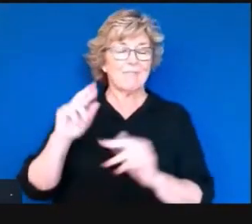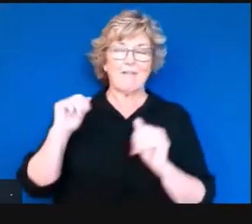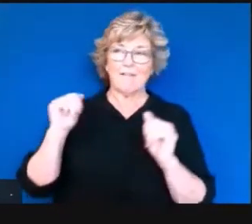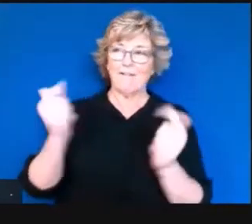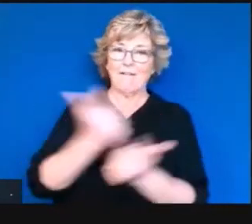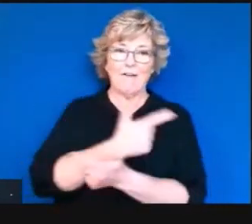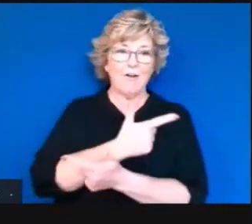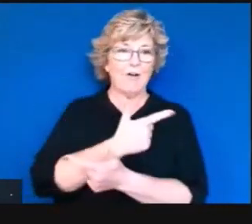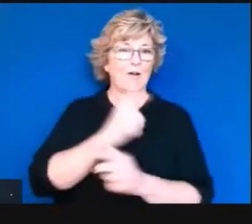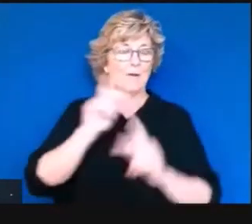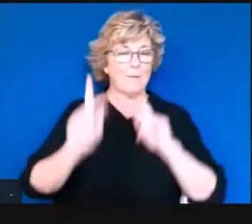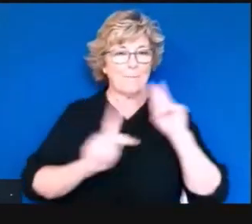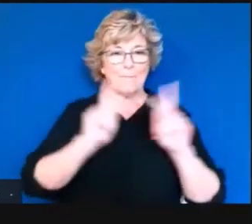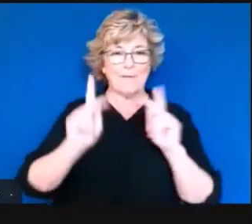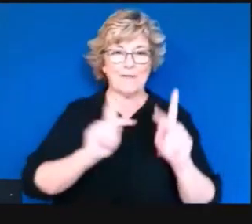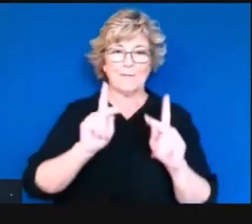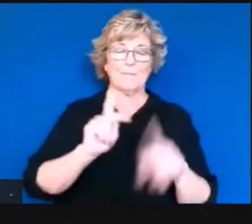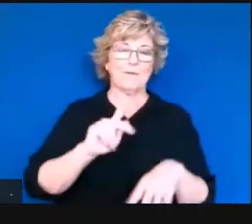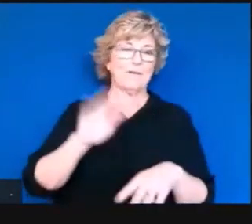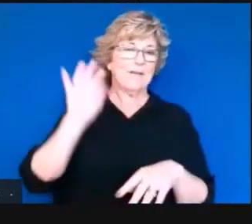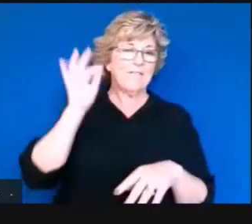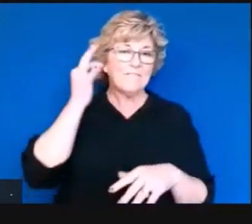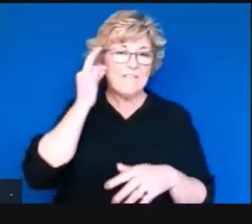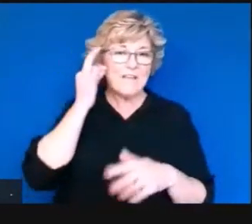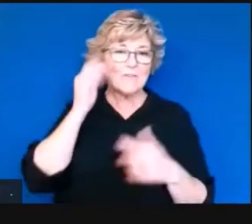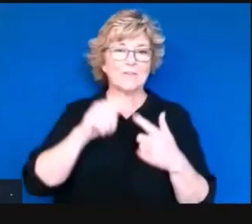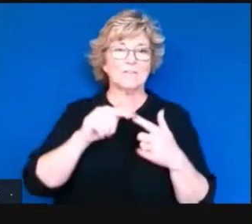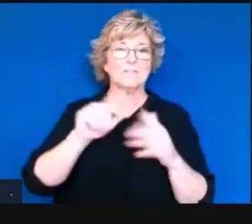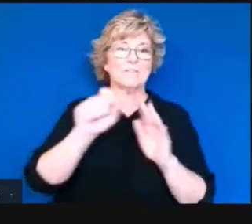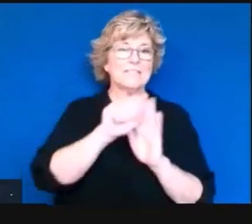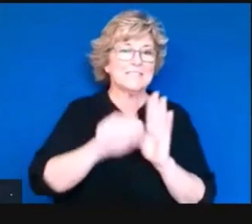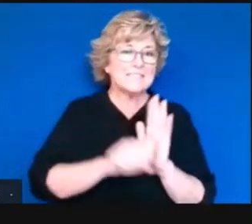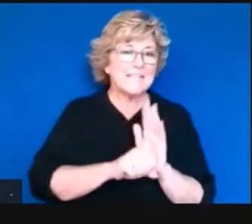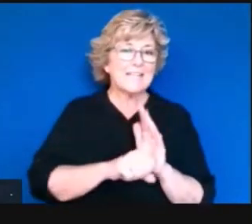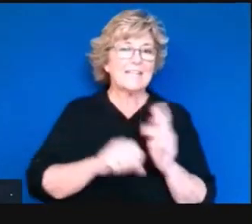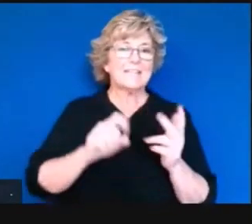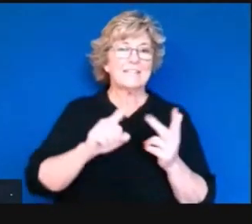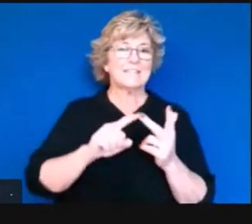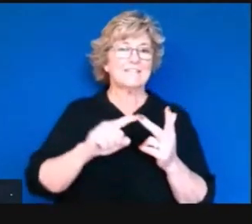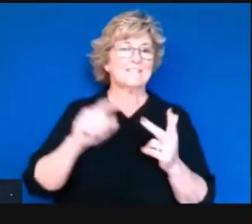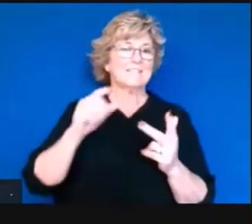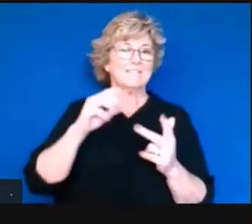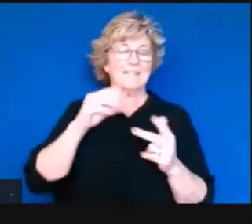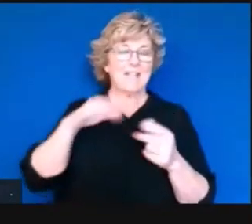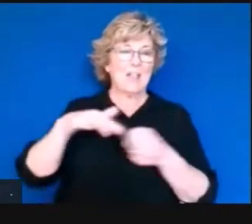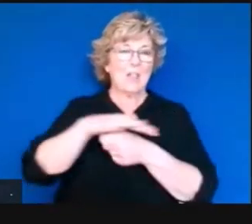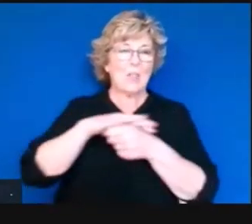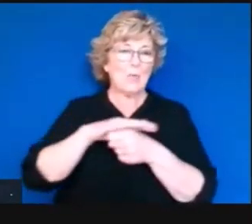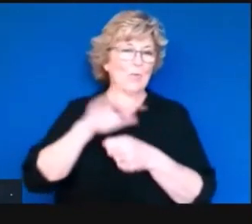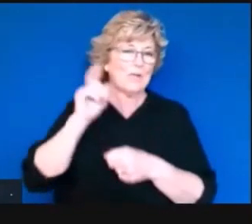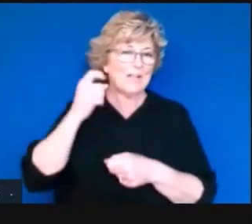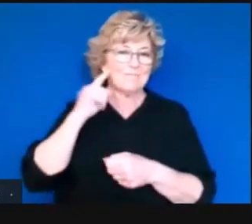across the spectrum, federal, state and local are working to do justice to really meet this moment head on.